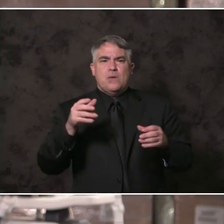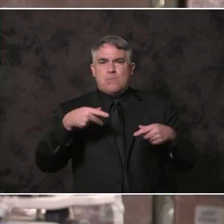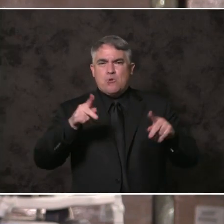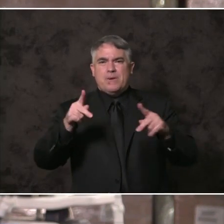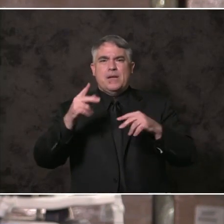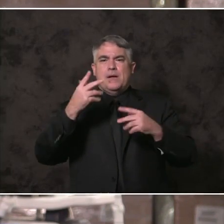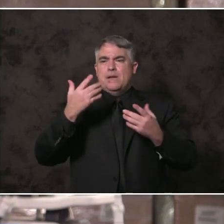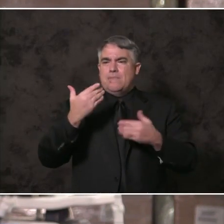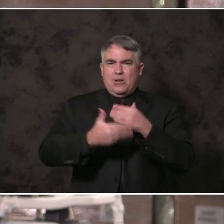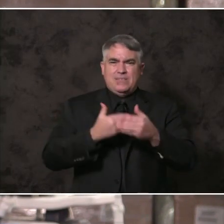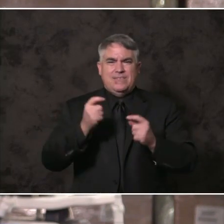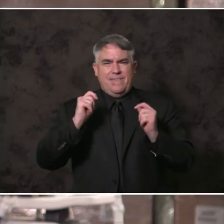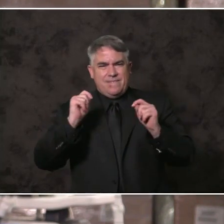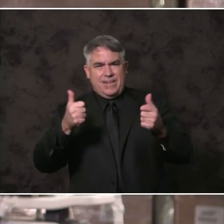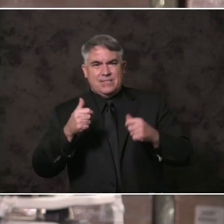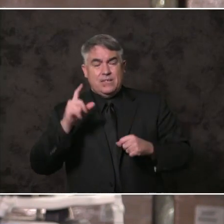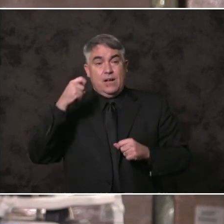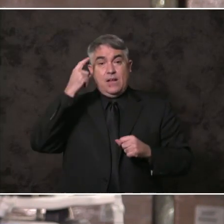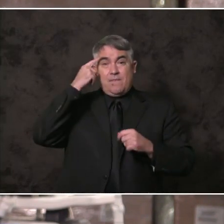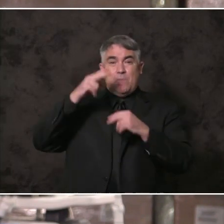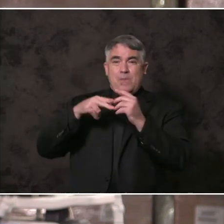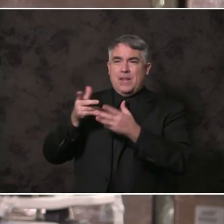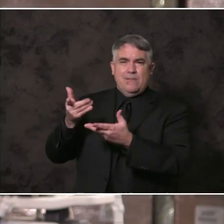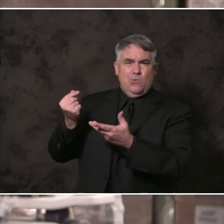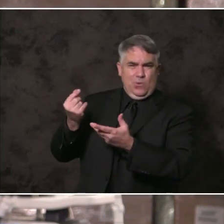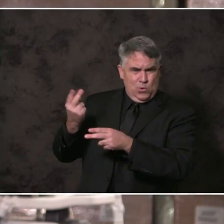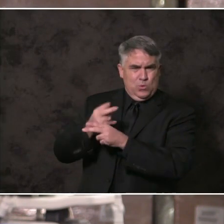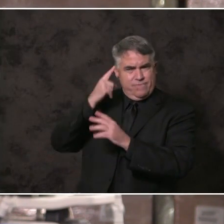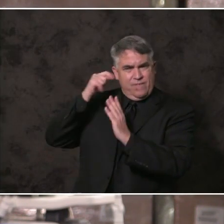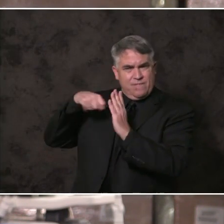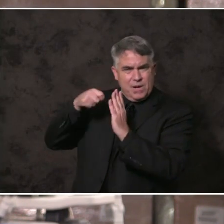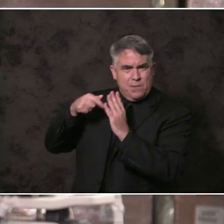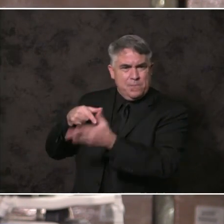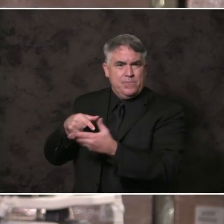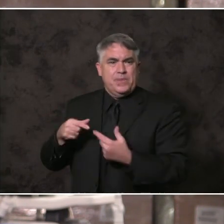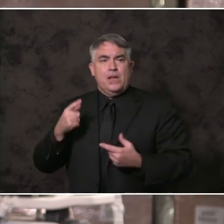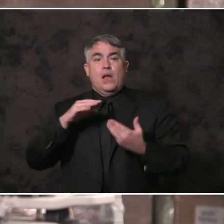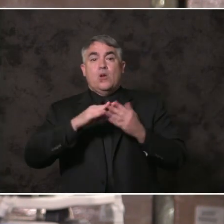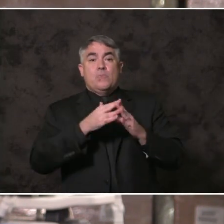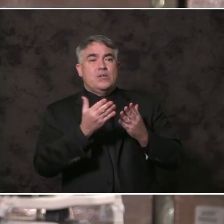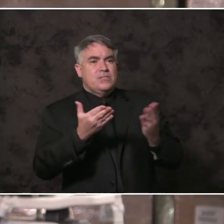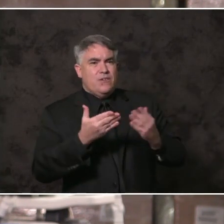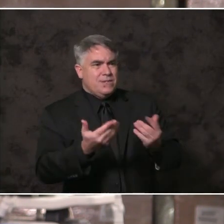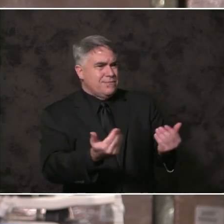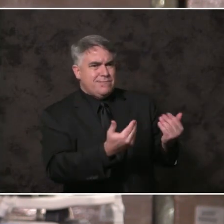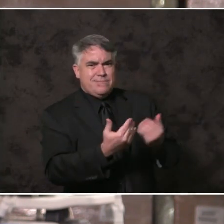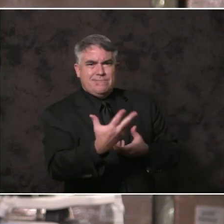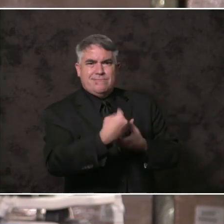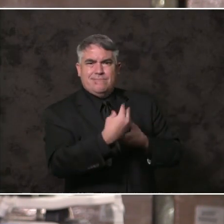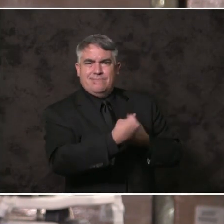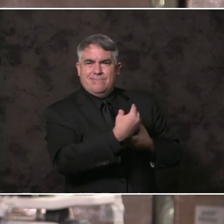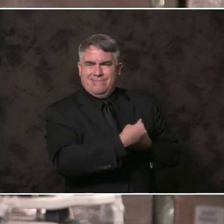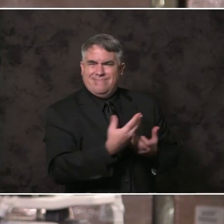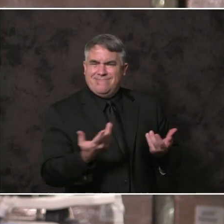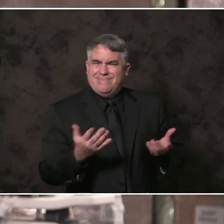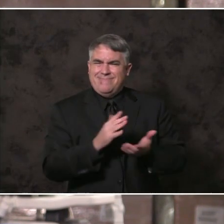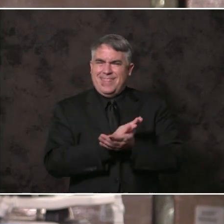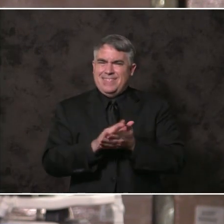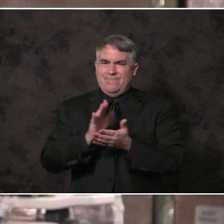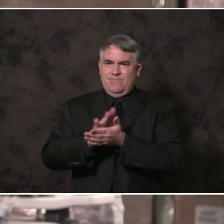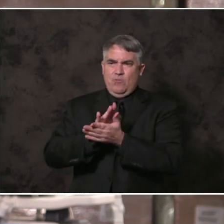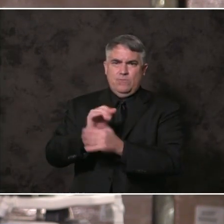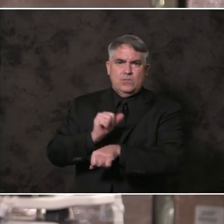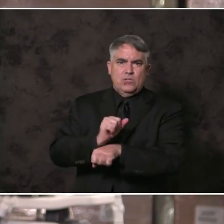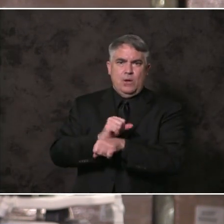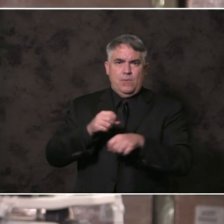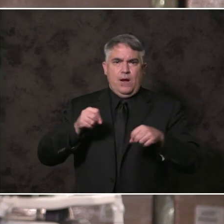facilities accessible, consolidate community services needed to attract the entertainment jobs to the future of San Diego. And